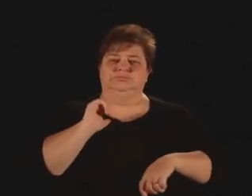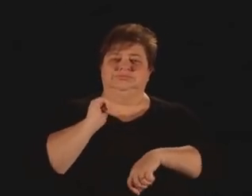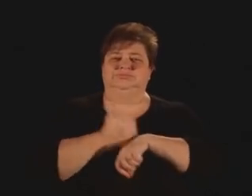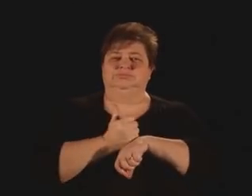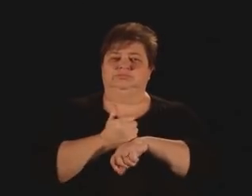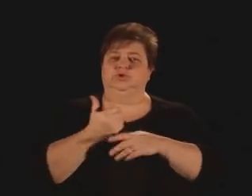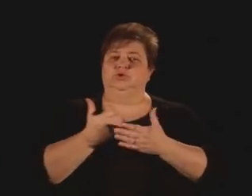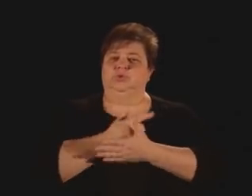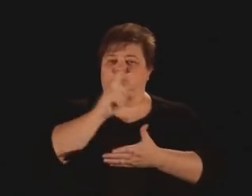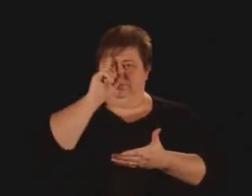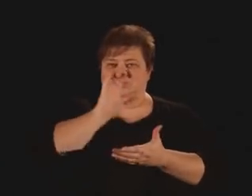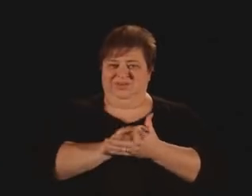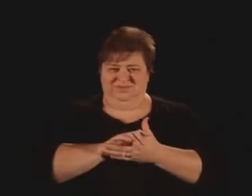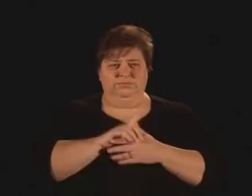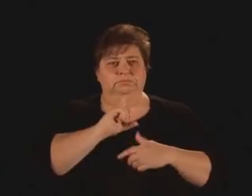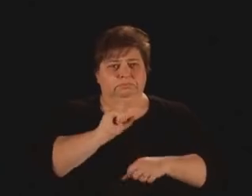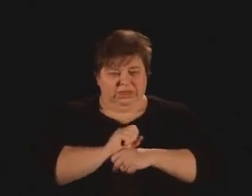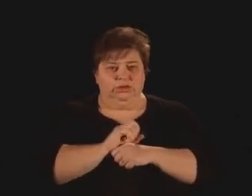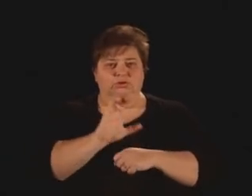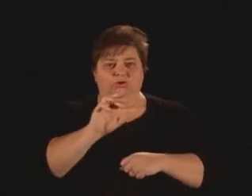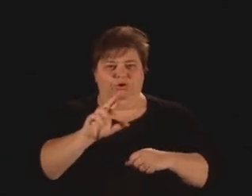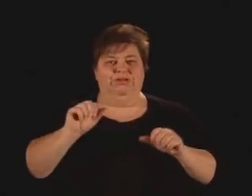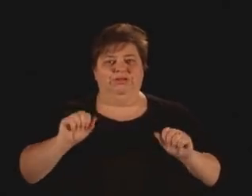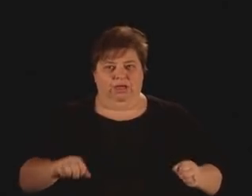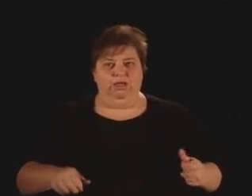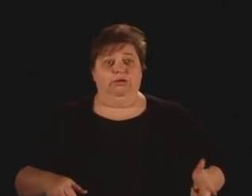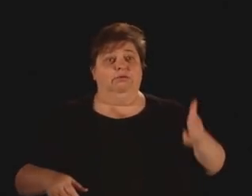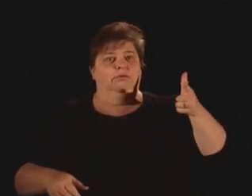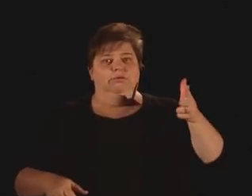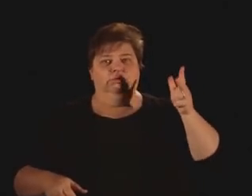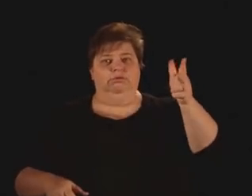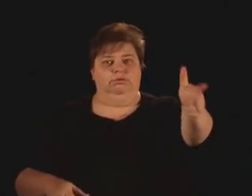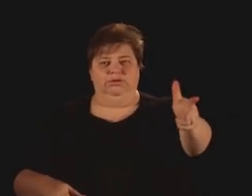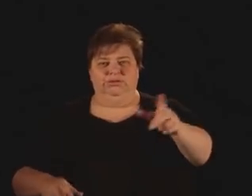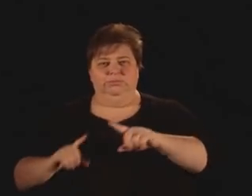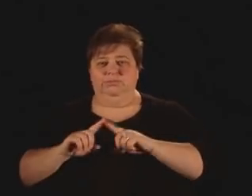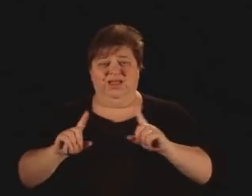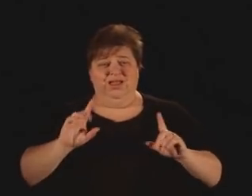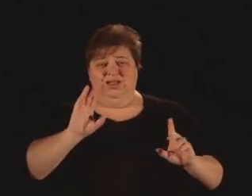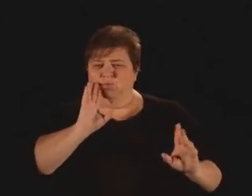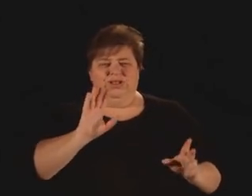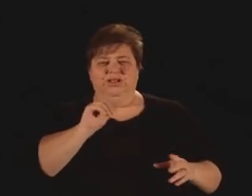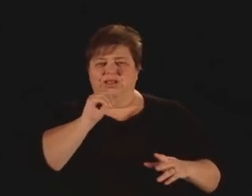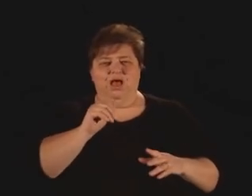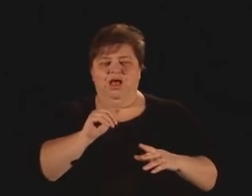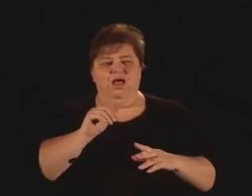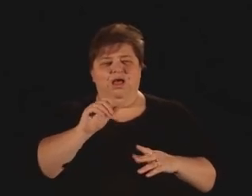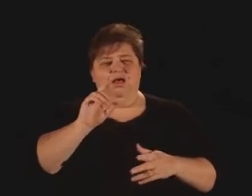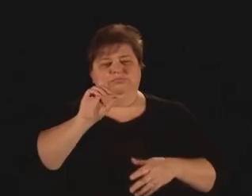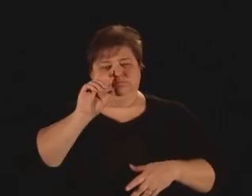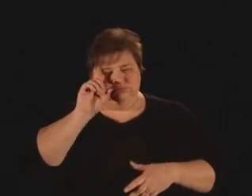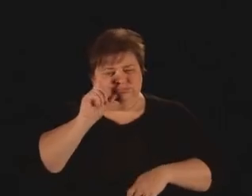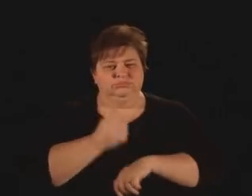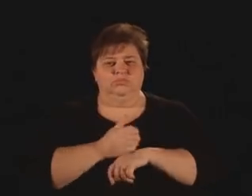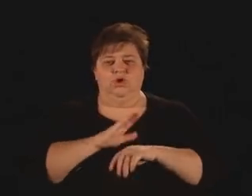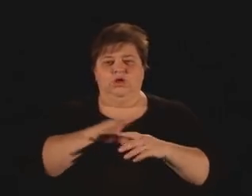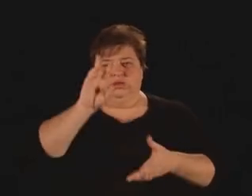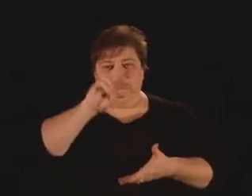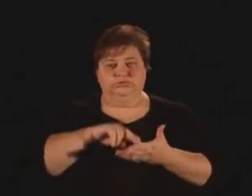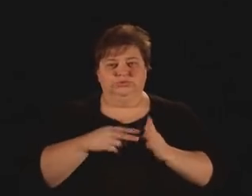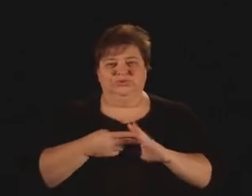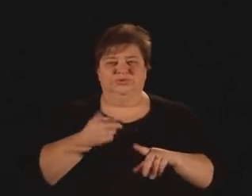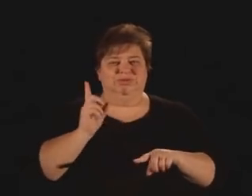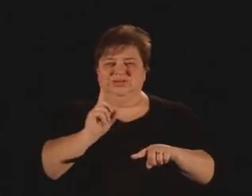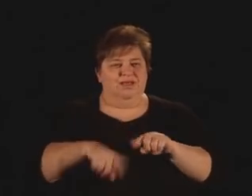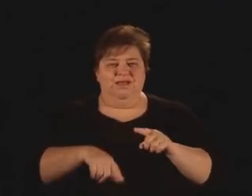formed a new belief. Cars can hover. But you didn't form this belief intentionally. It happened to you.